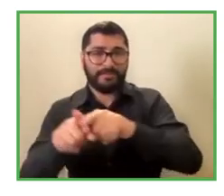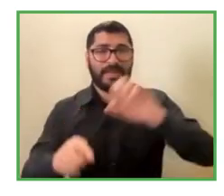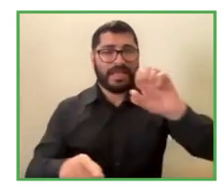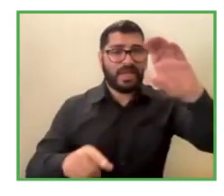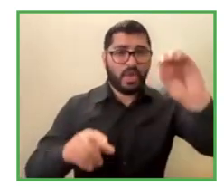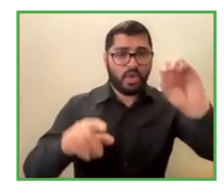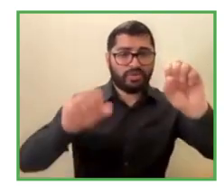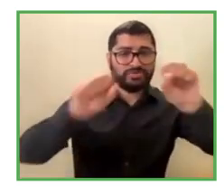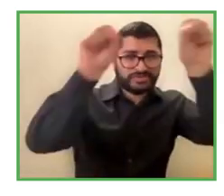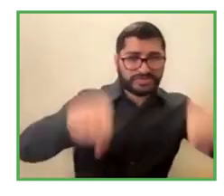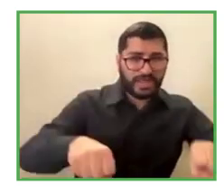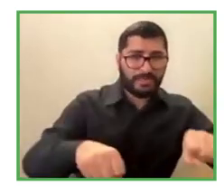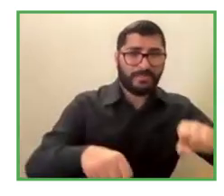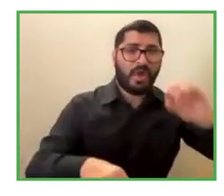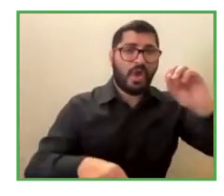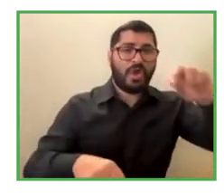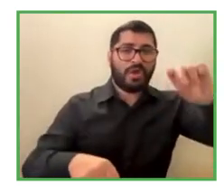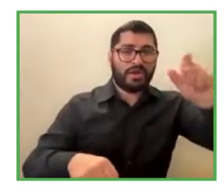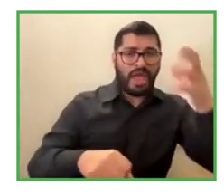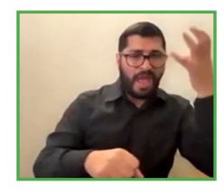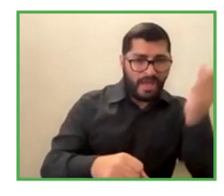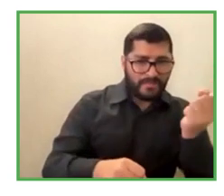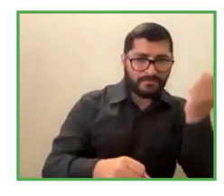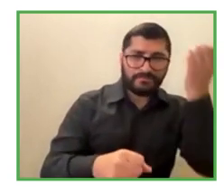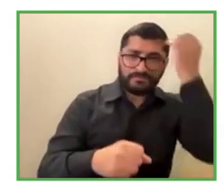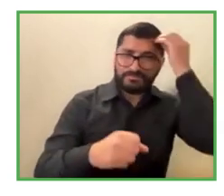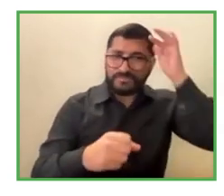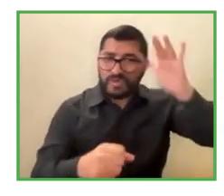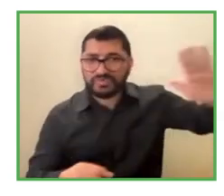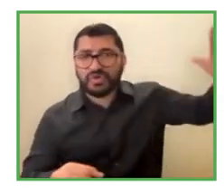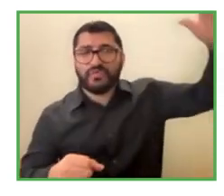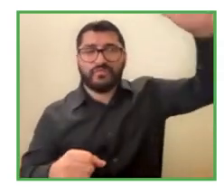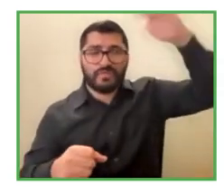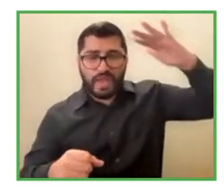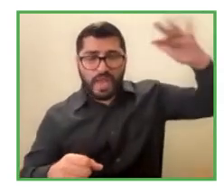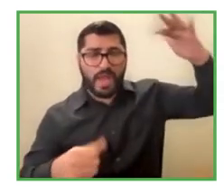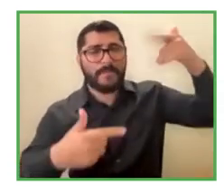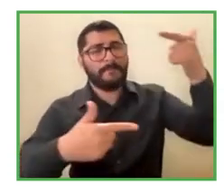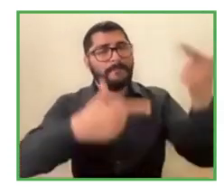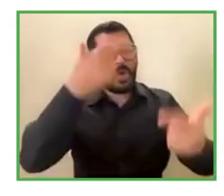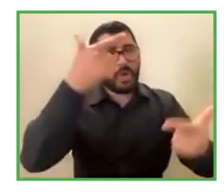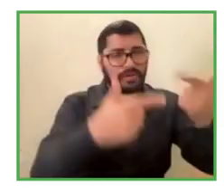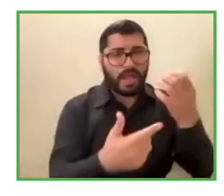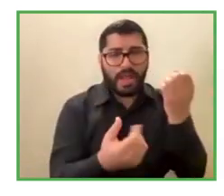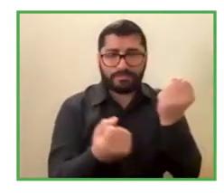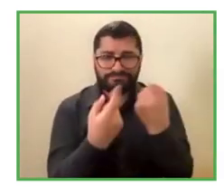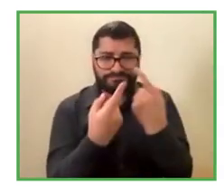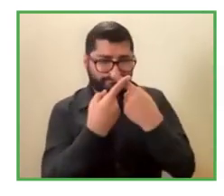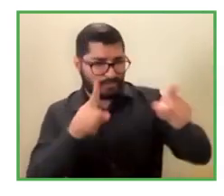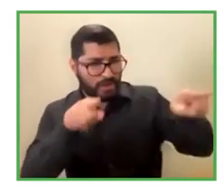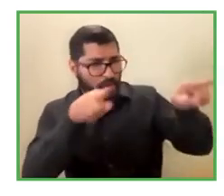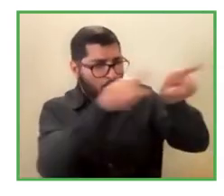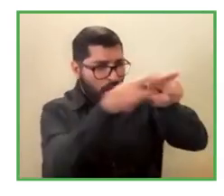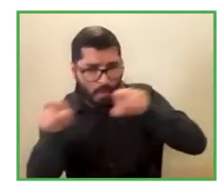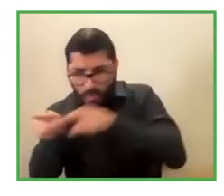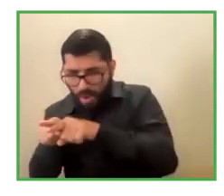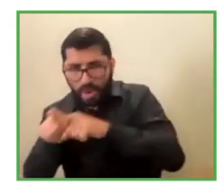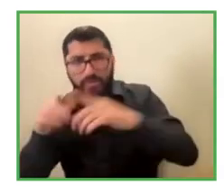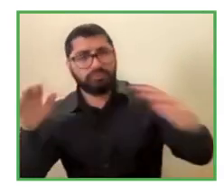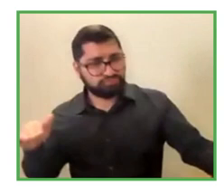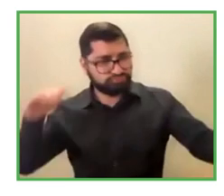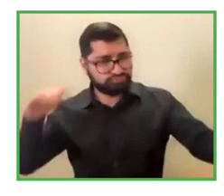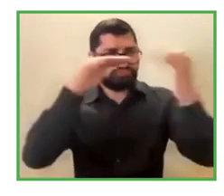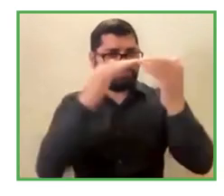you know, getting to hear from children with disabilities or empowering them throughout their education